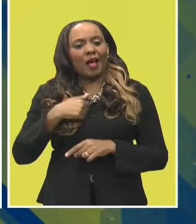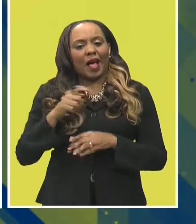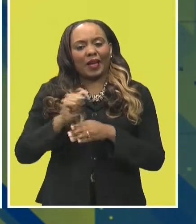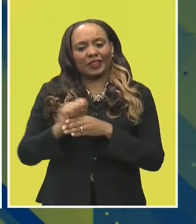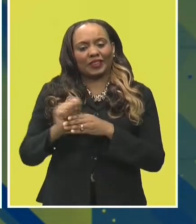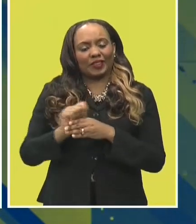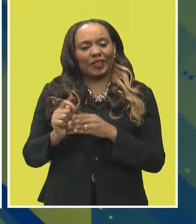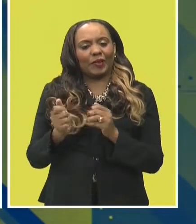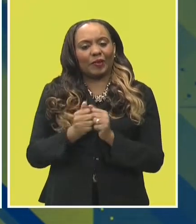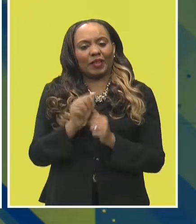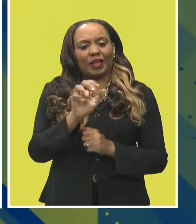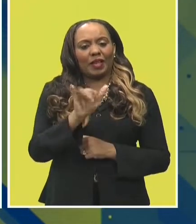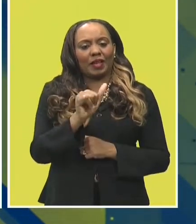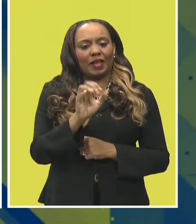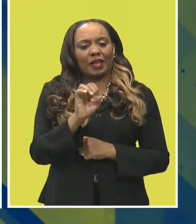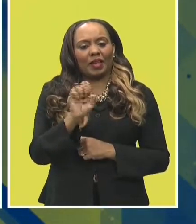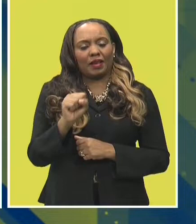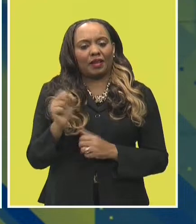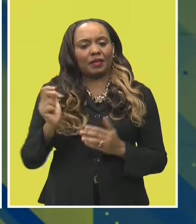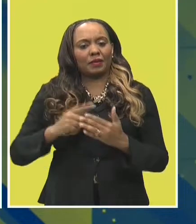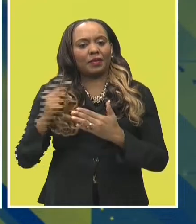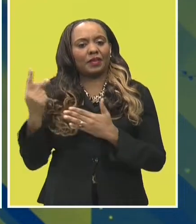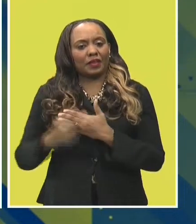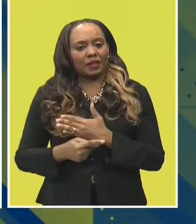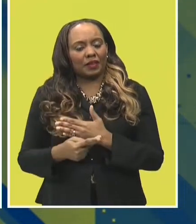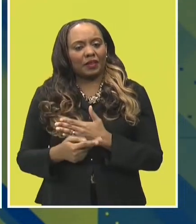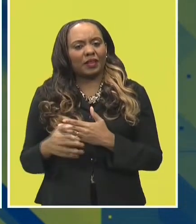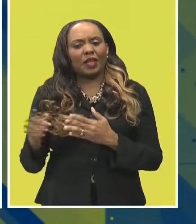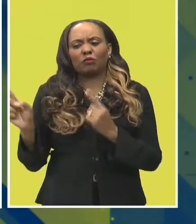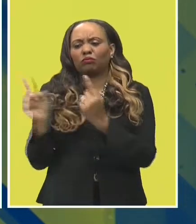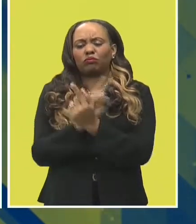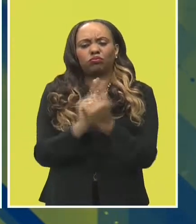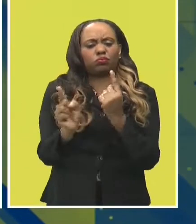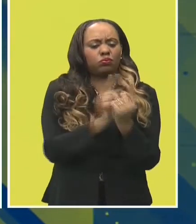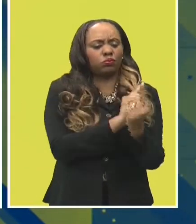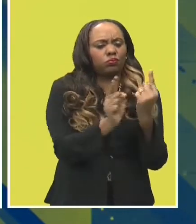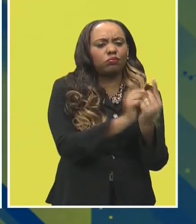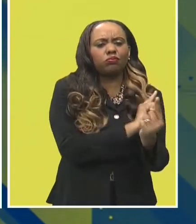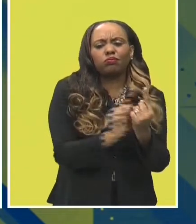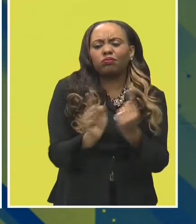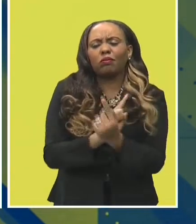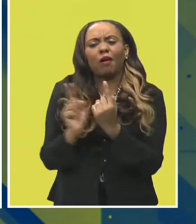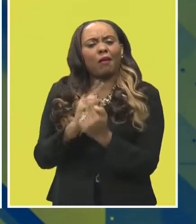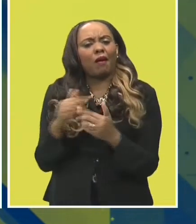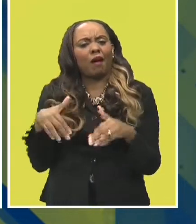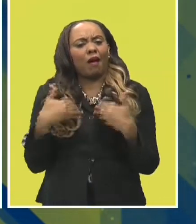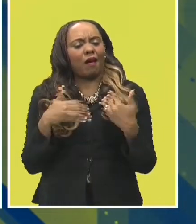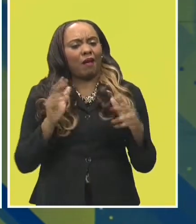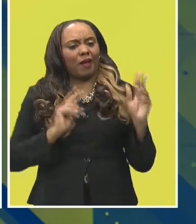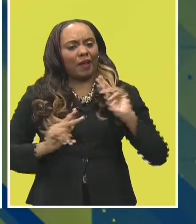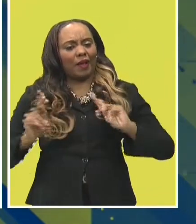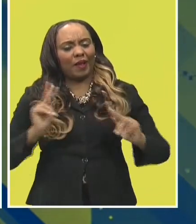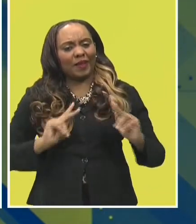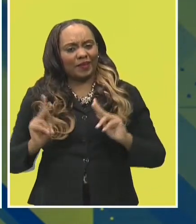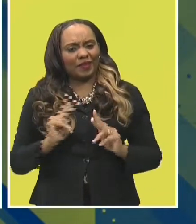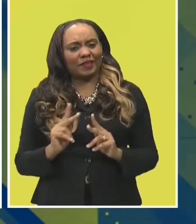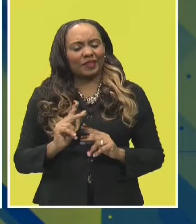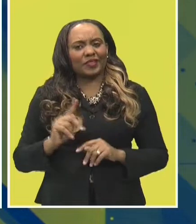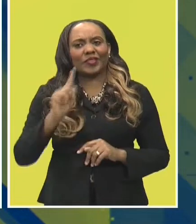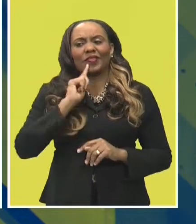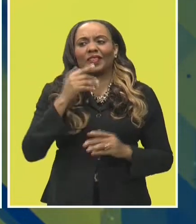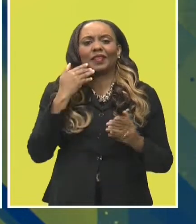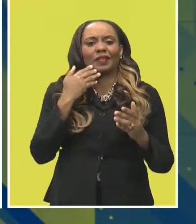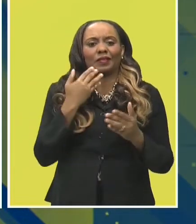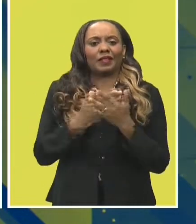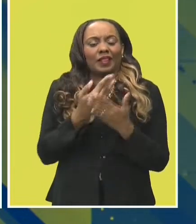training and it was a tremendous help. And you meet so many other like-minded young people. I think coming out of it, that's